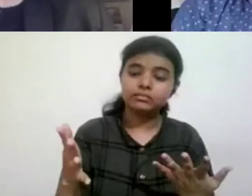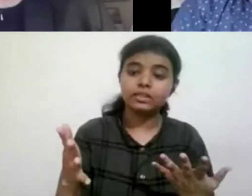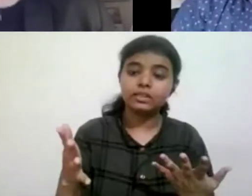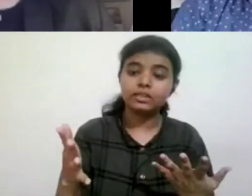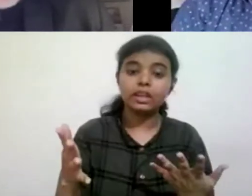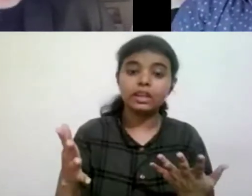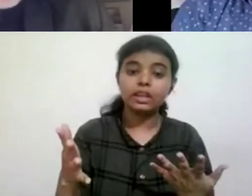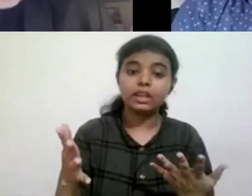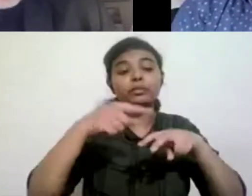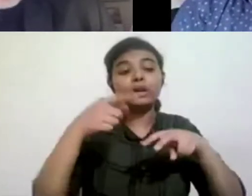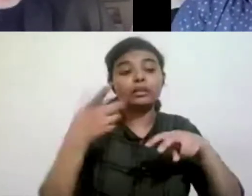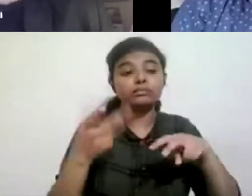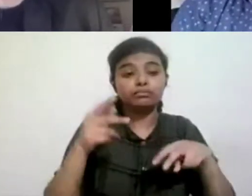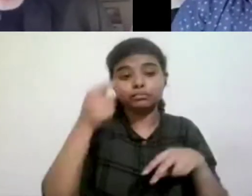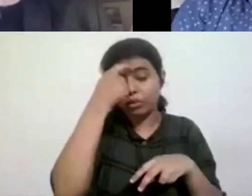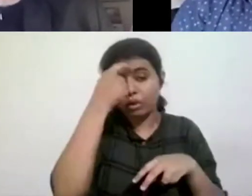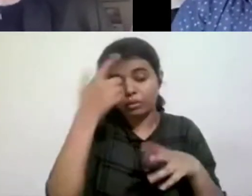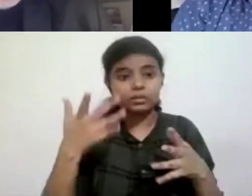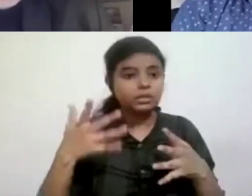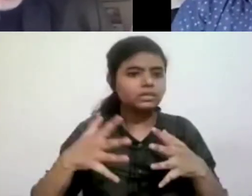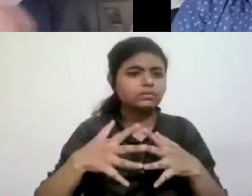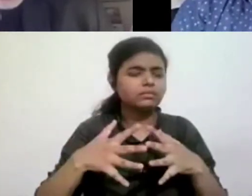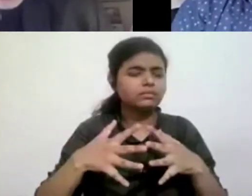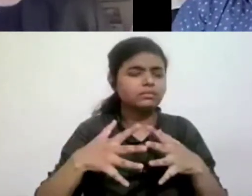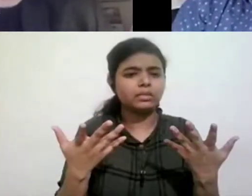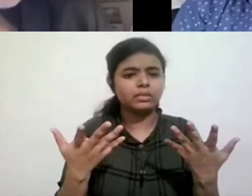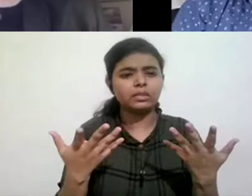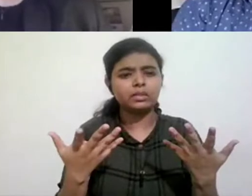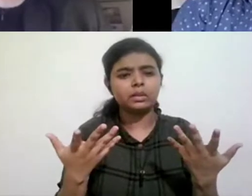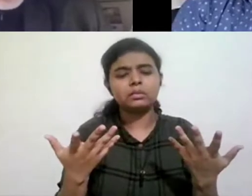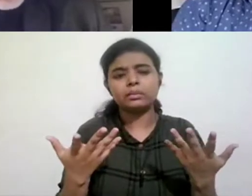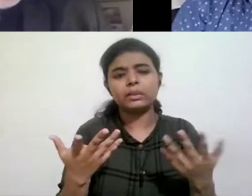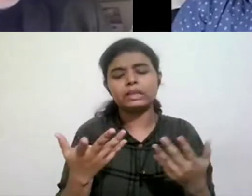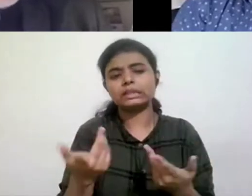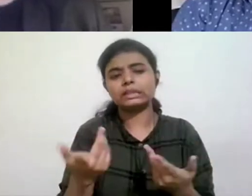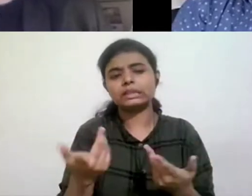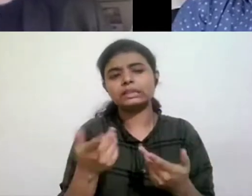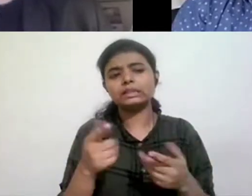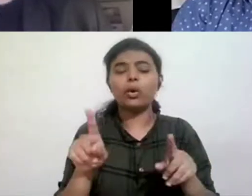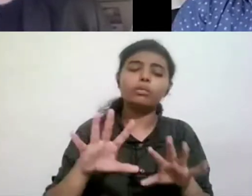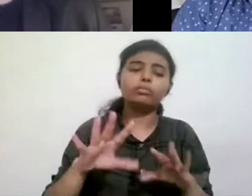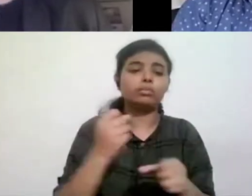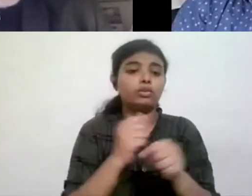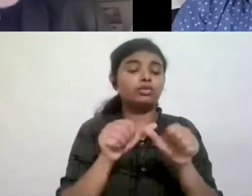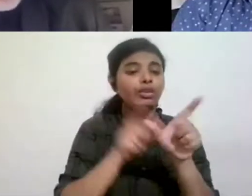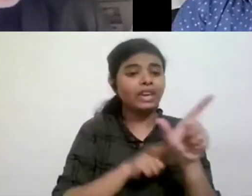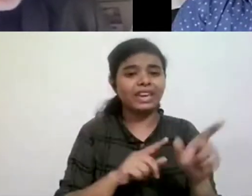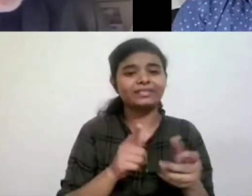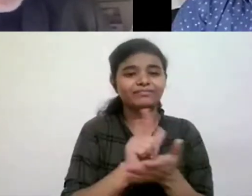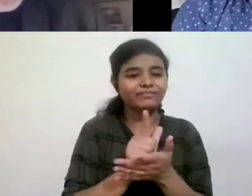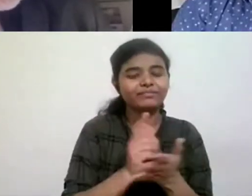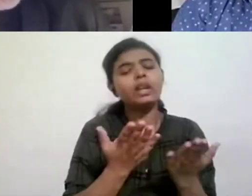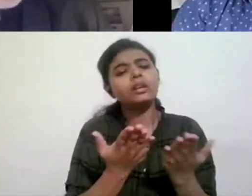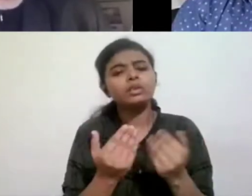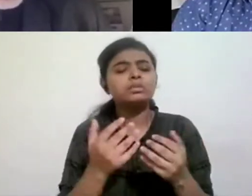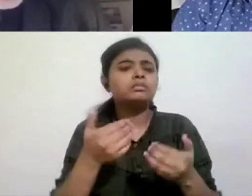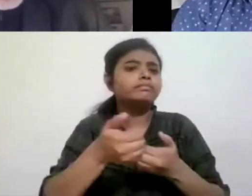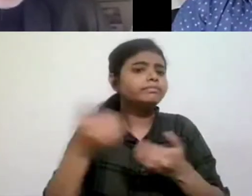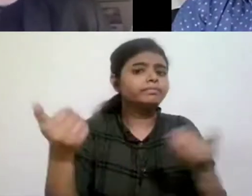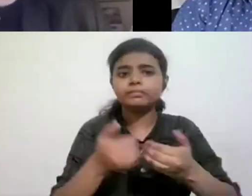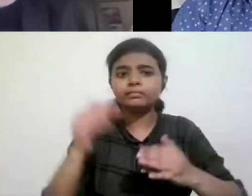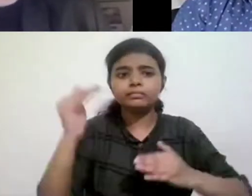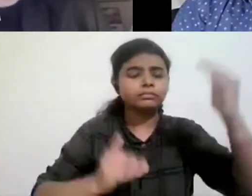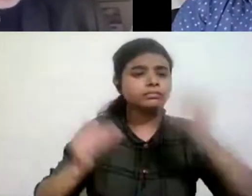mobility impaired person is going to get a lot of, uh, you know, who's also gay is going to get a lot more discrimination against